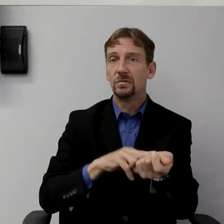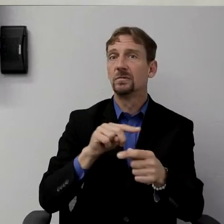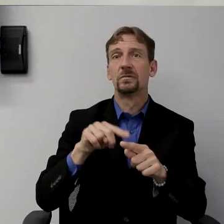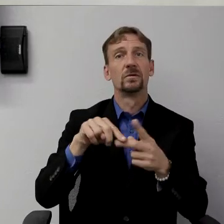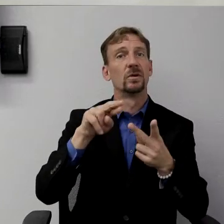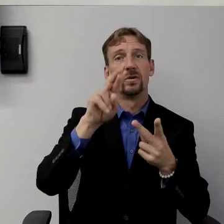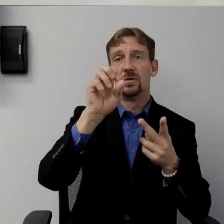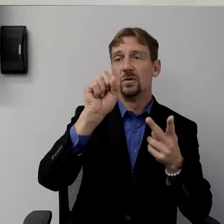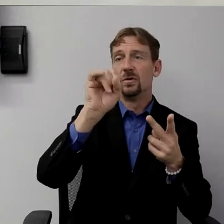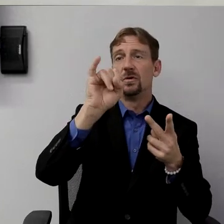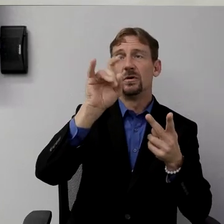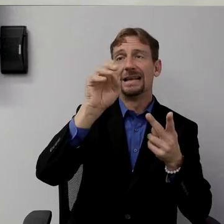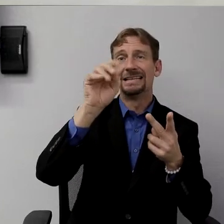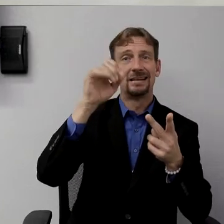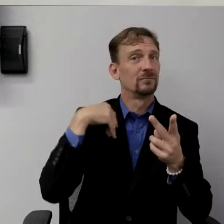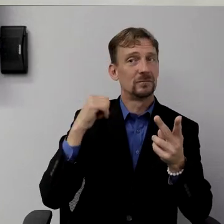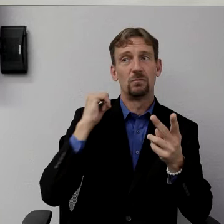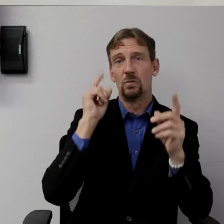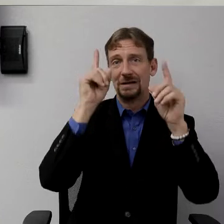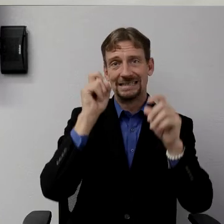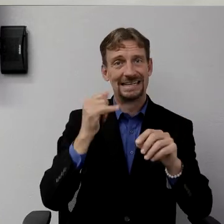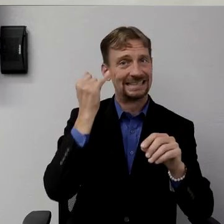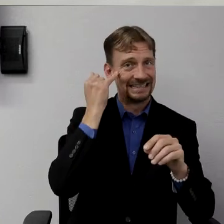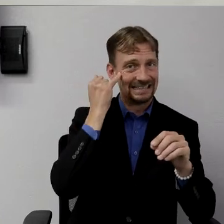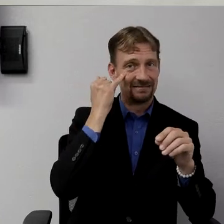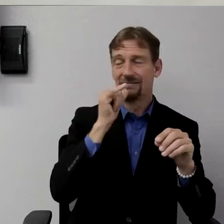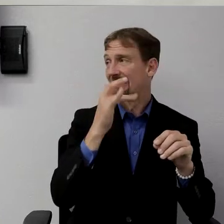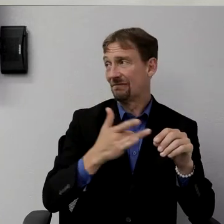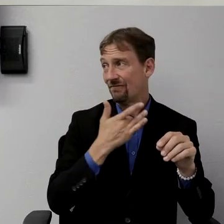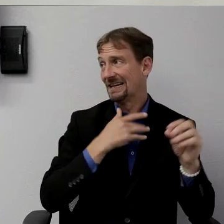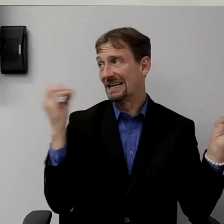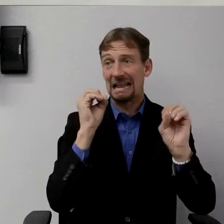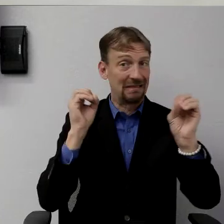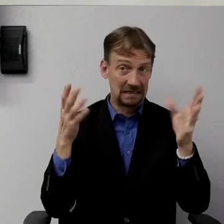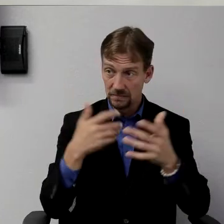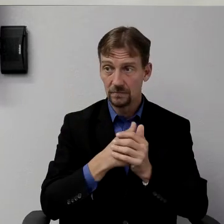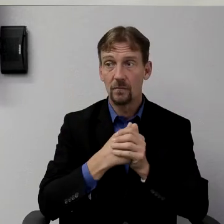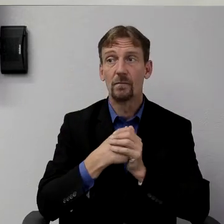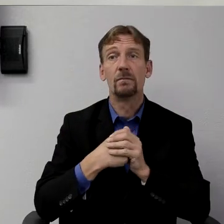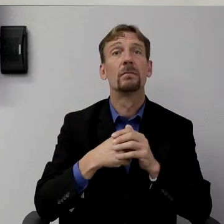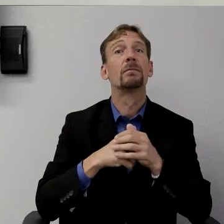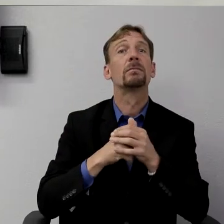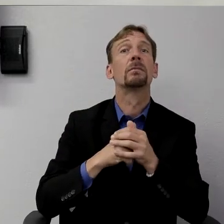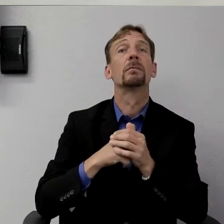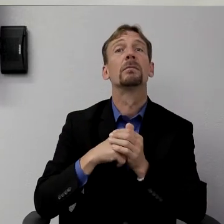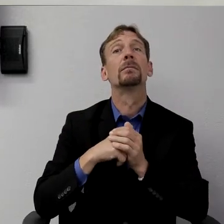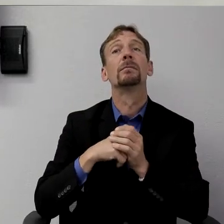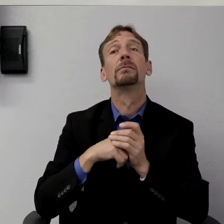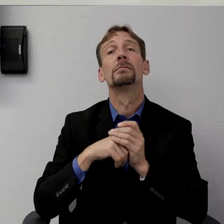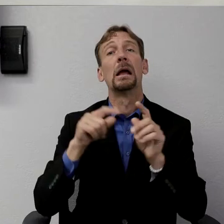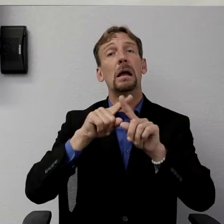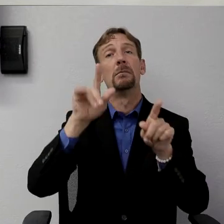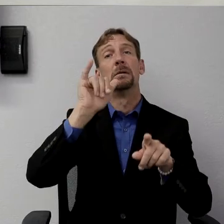test them if they're asymptomatic just for the peace of mind. But that is why we are asking everybody